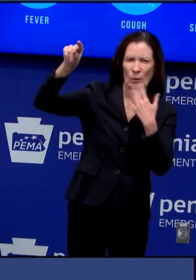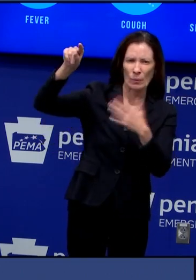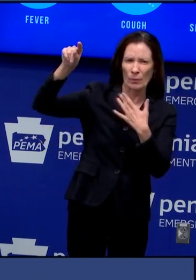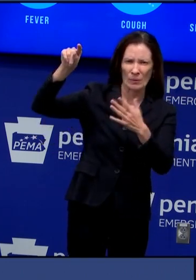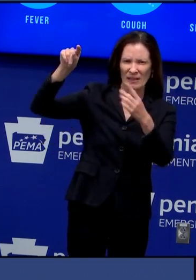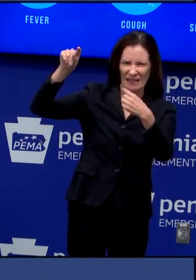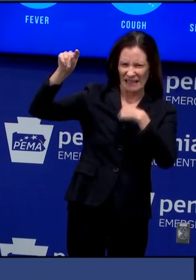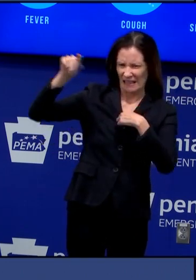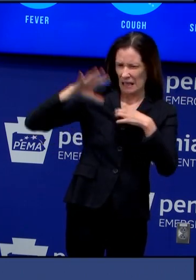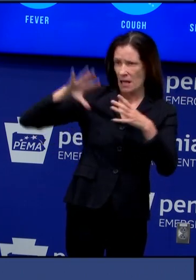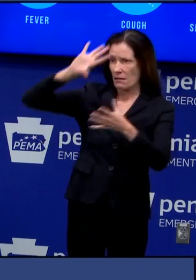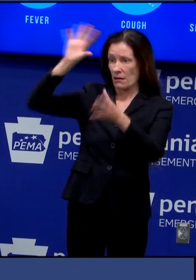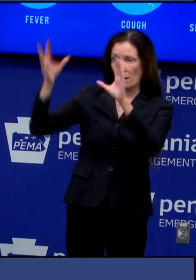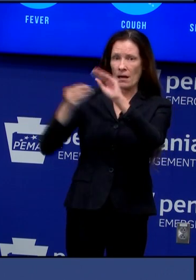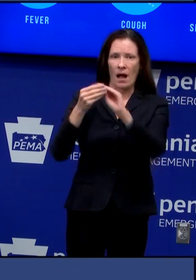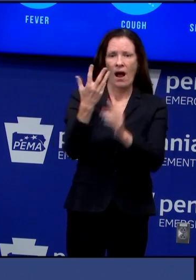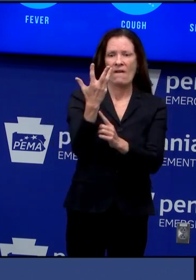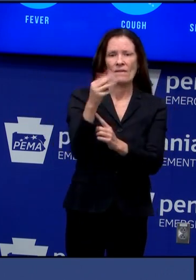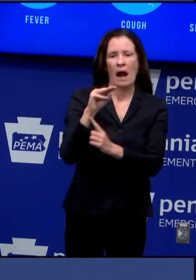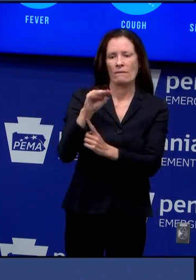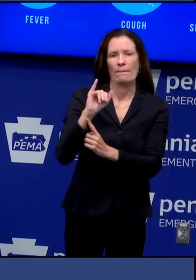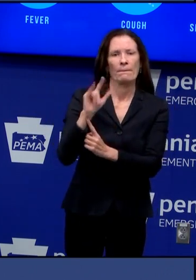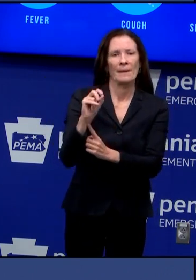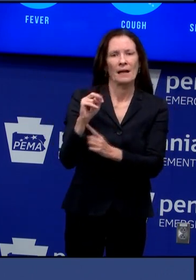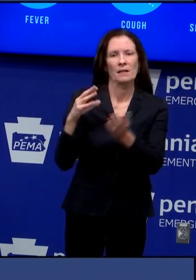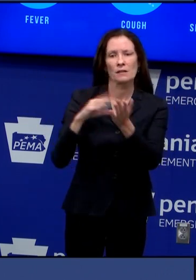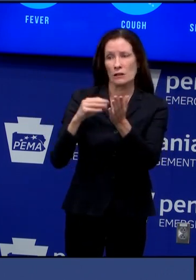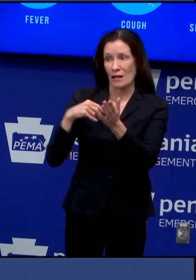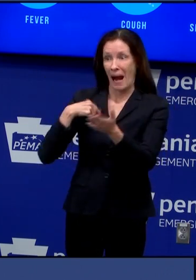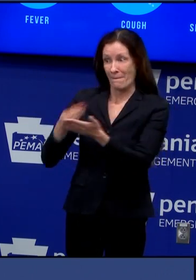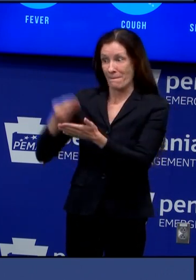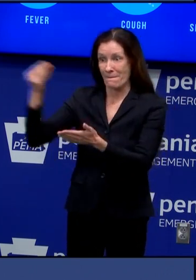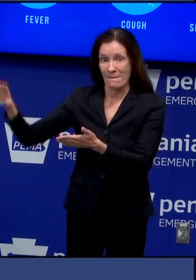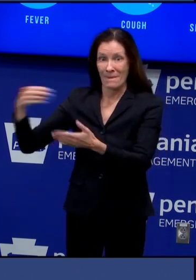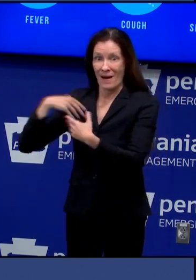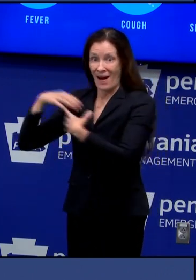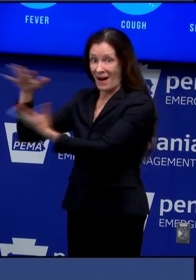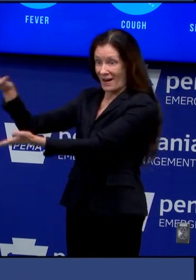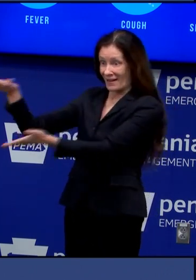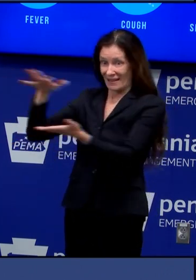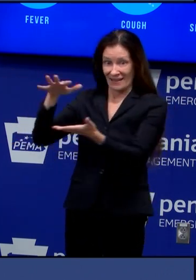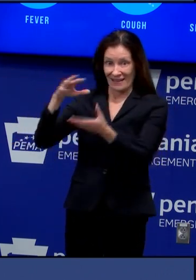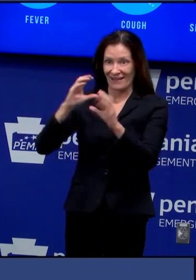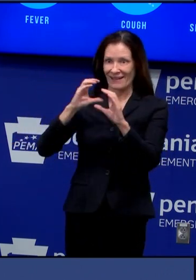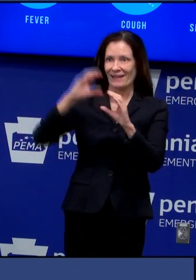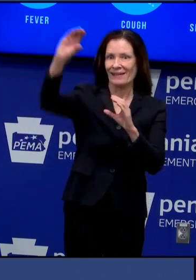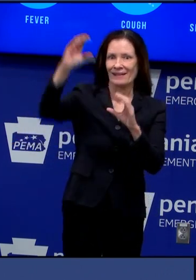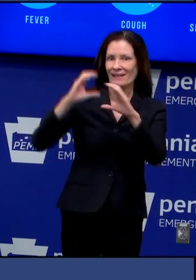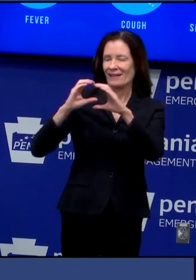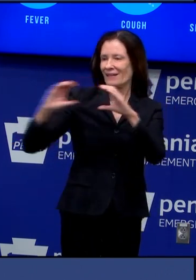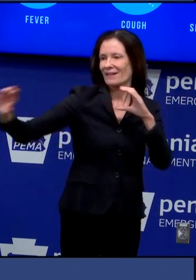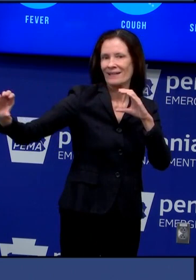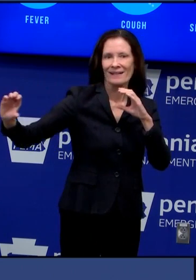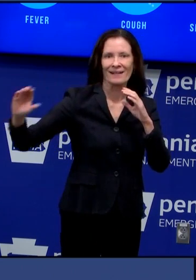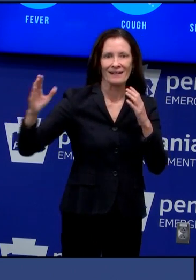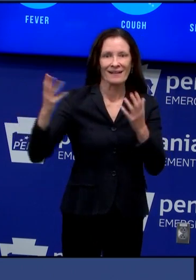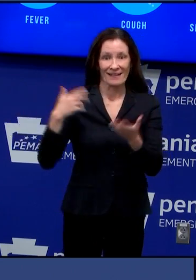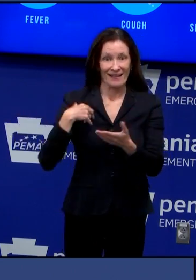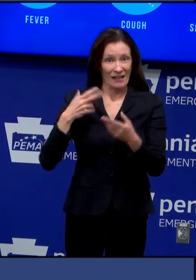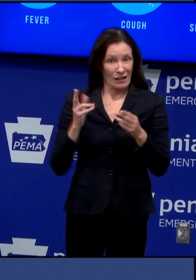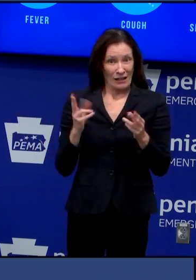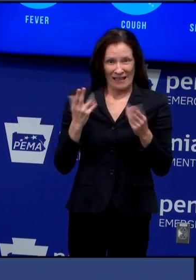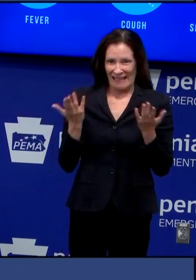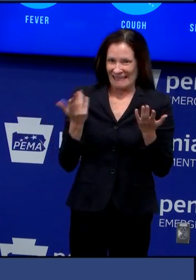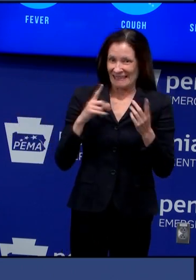uh how soon uh we actually start to purchase stuff really depends on on the